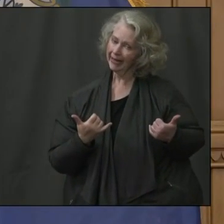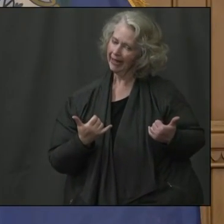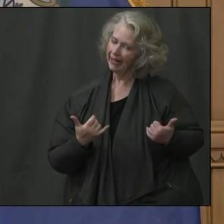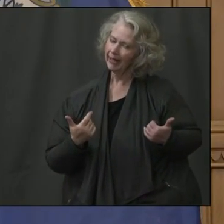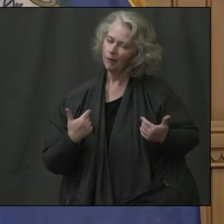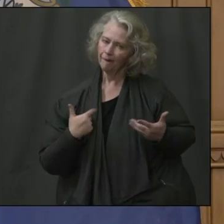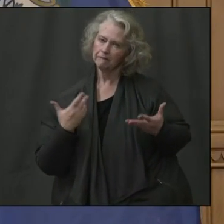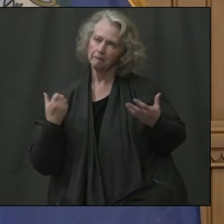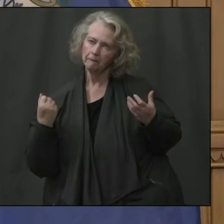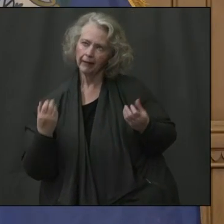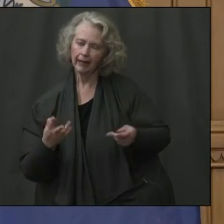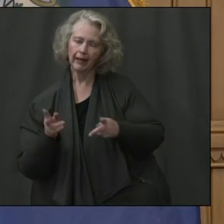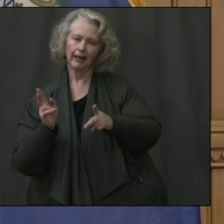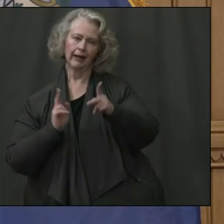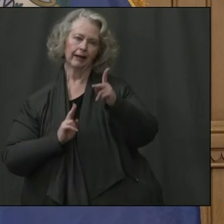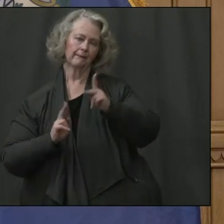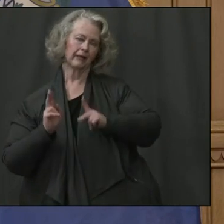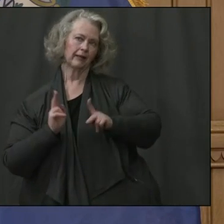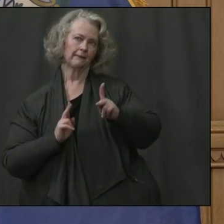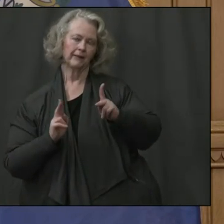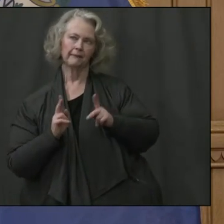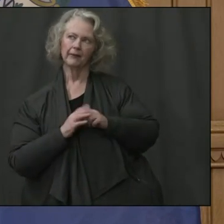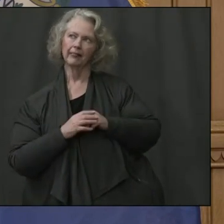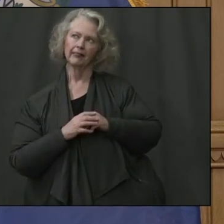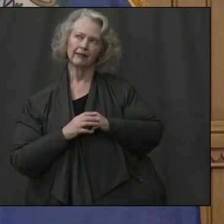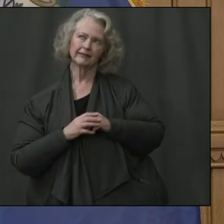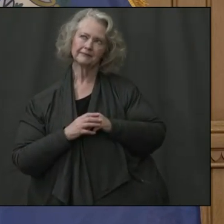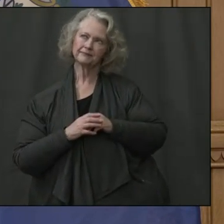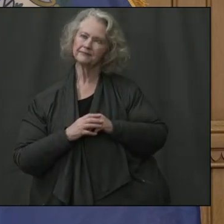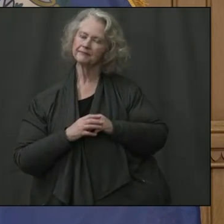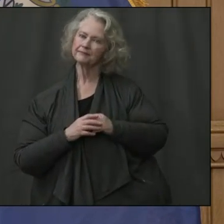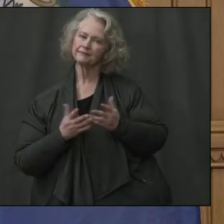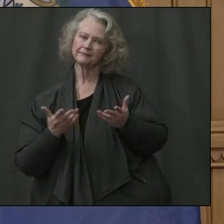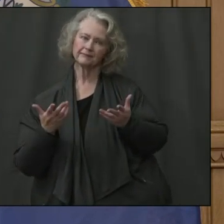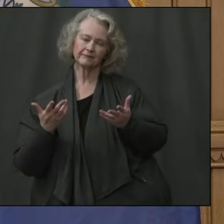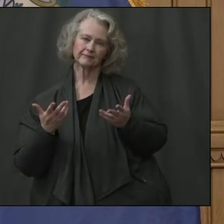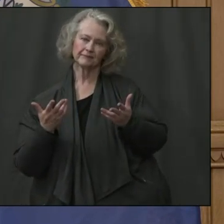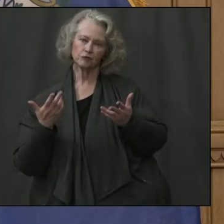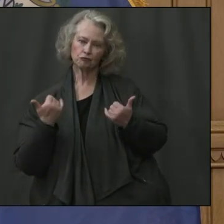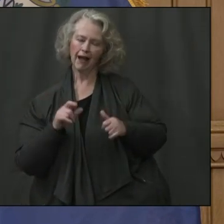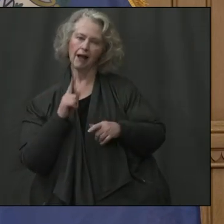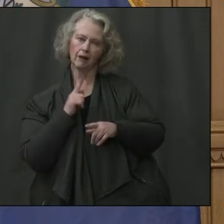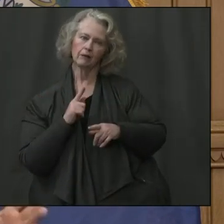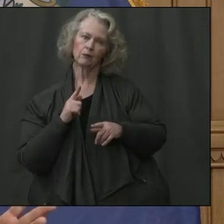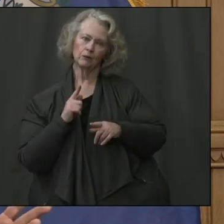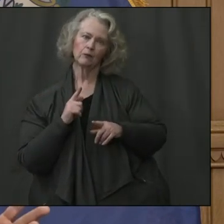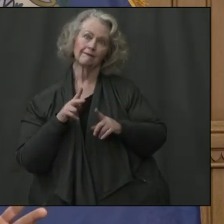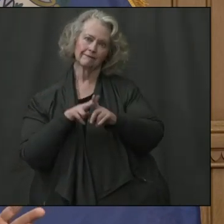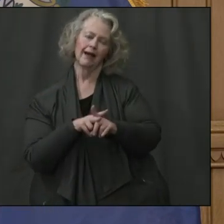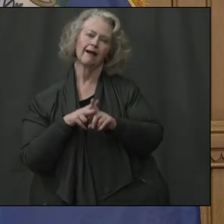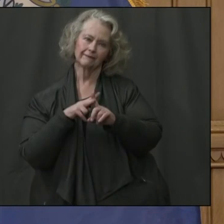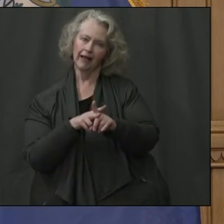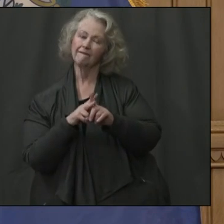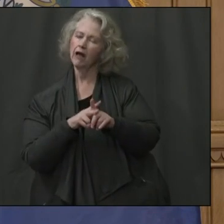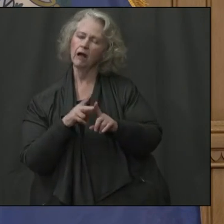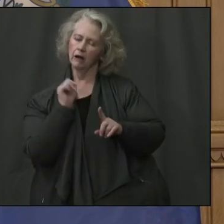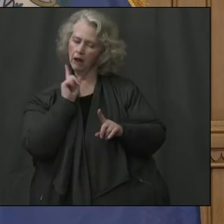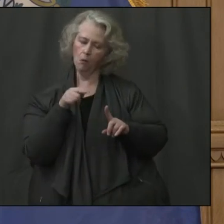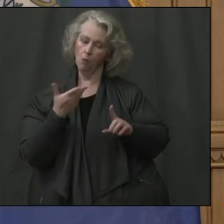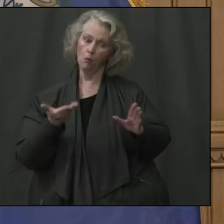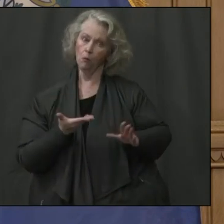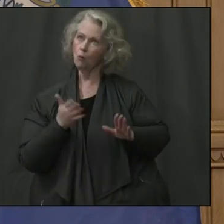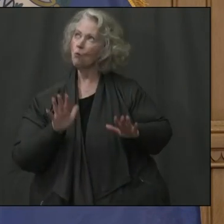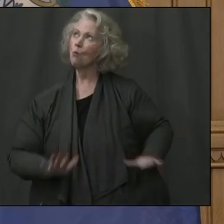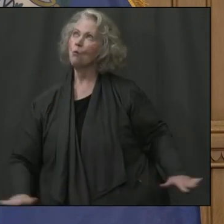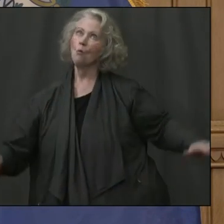and more people at the, um, uh, you know, unemployment claim processing, uh, this is going on around the country and it's